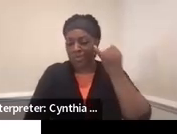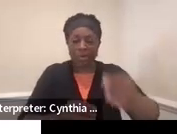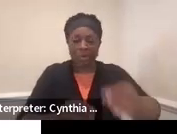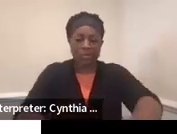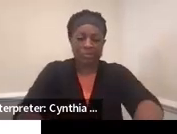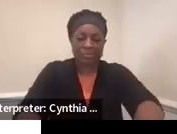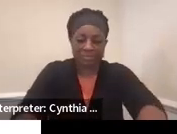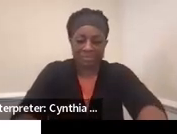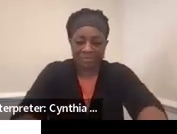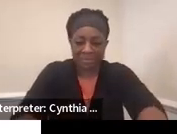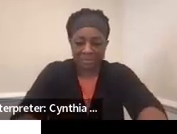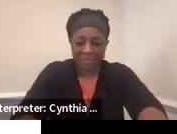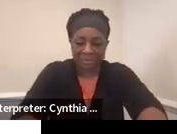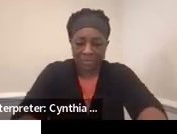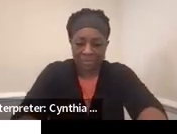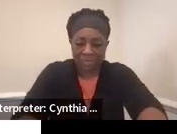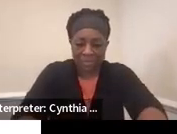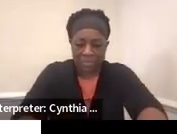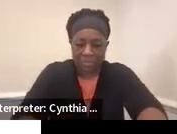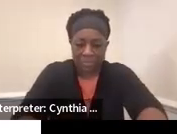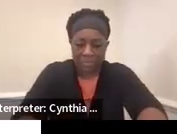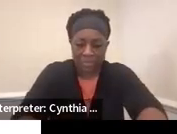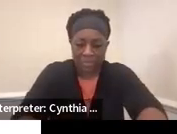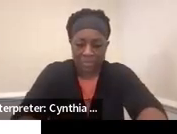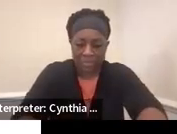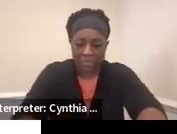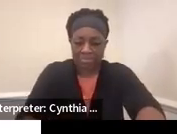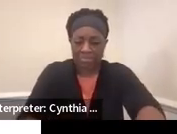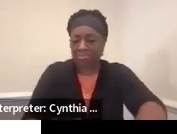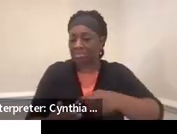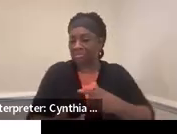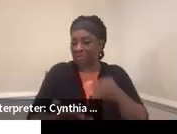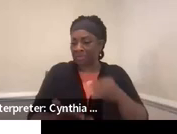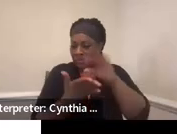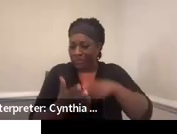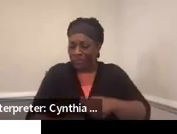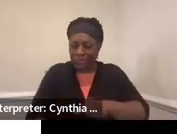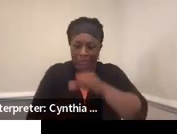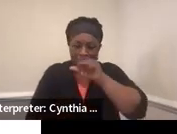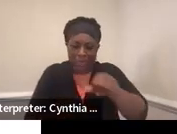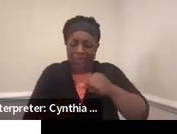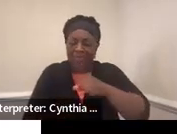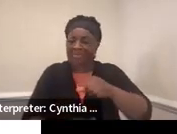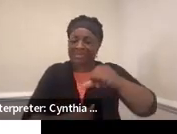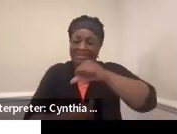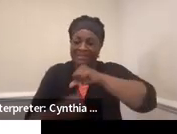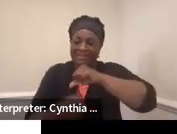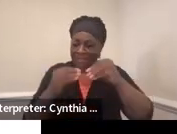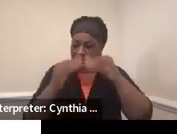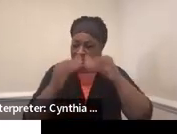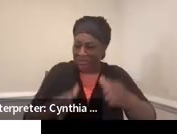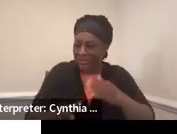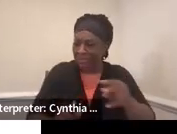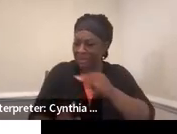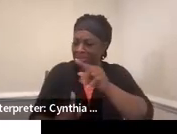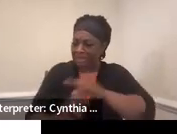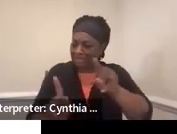the science teacher, and you might have a different view of who that student is in your class versus